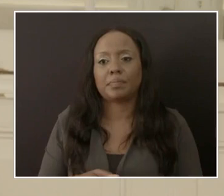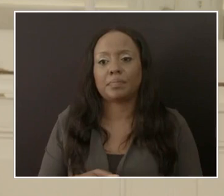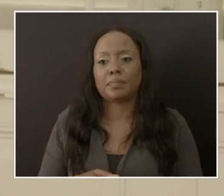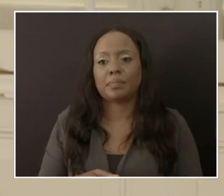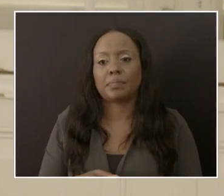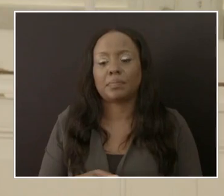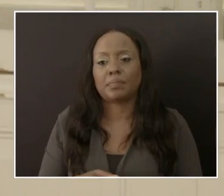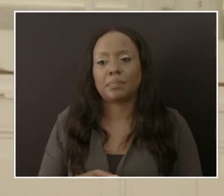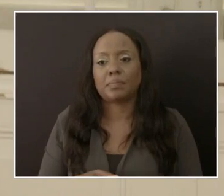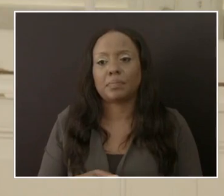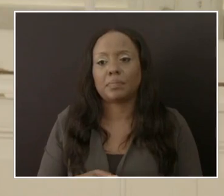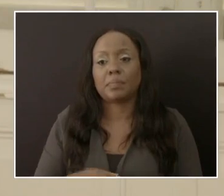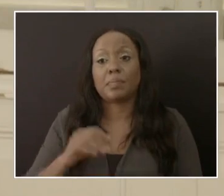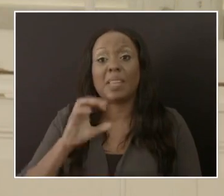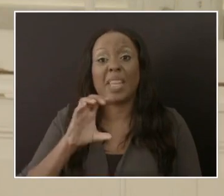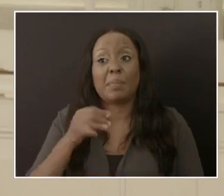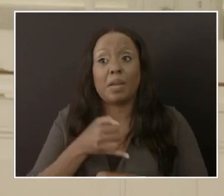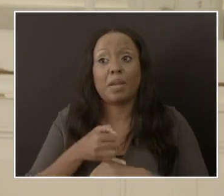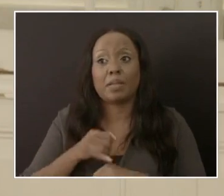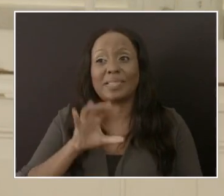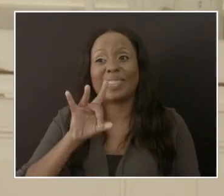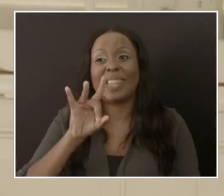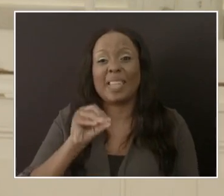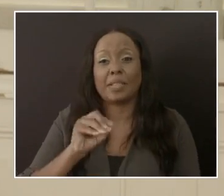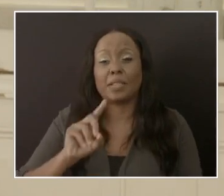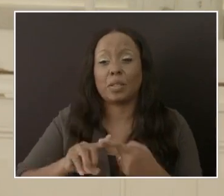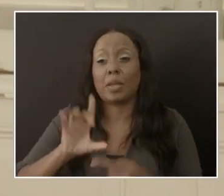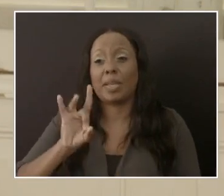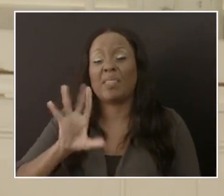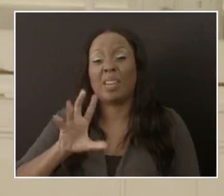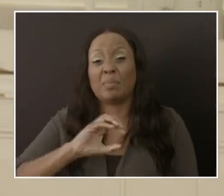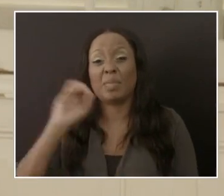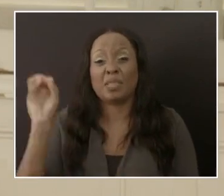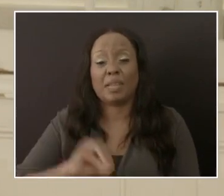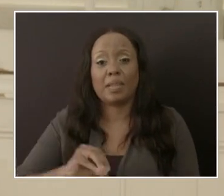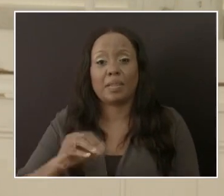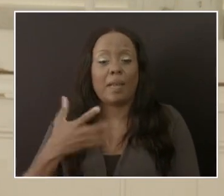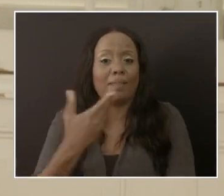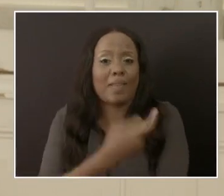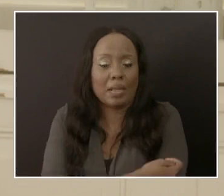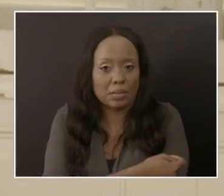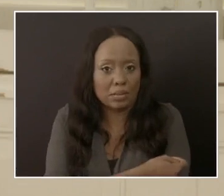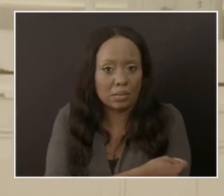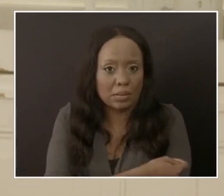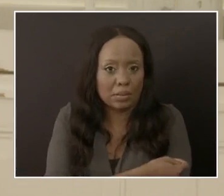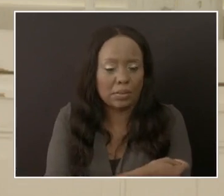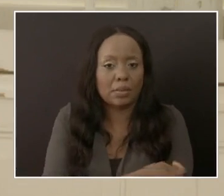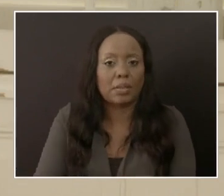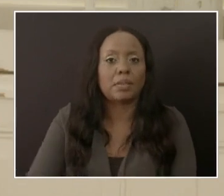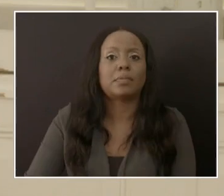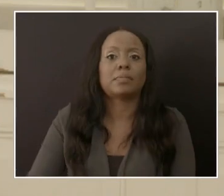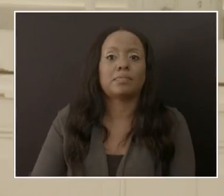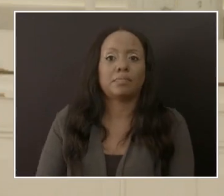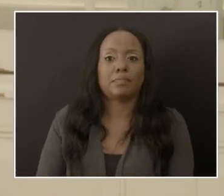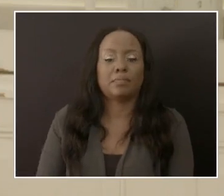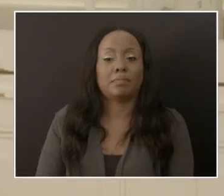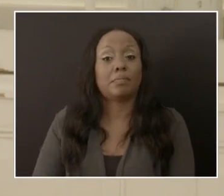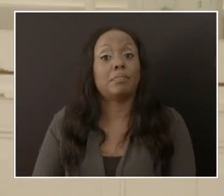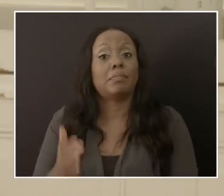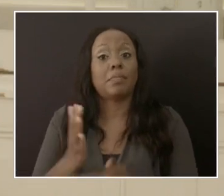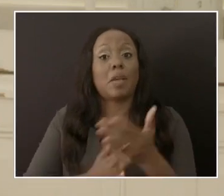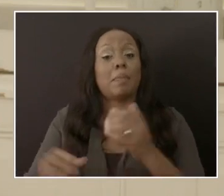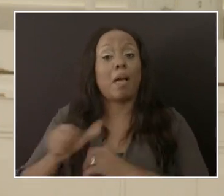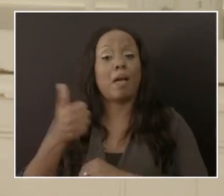85% vaccinated. And if you look at some countries, they have done extremely well.